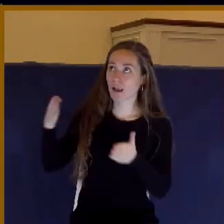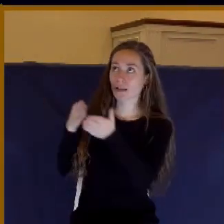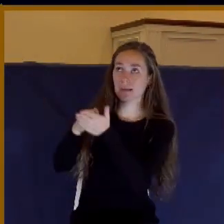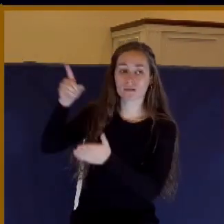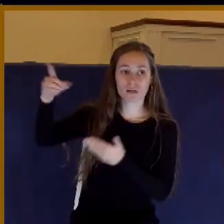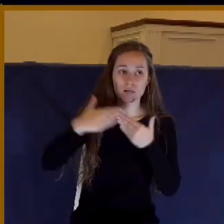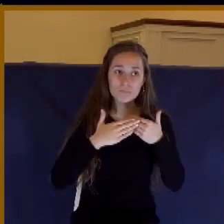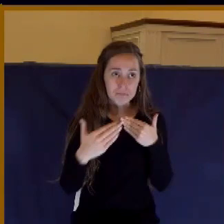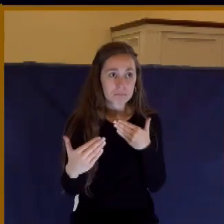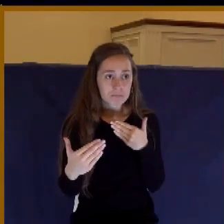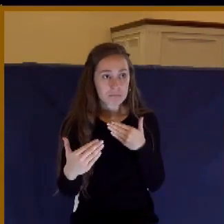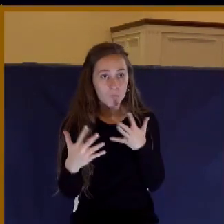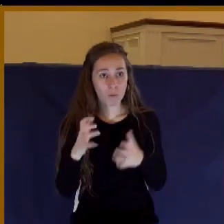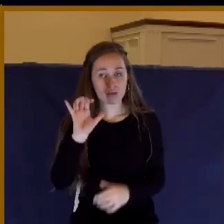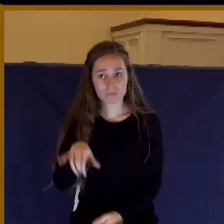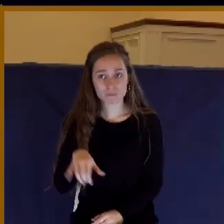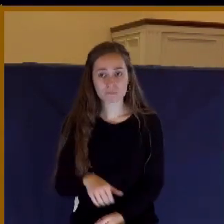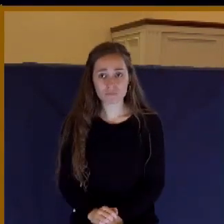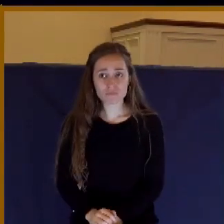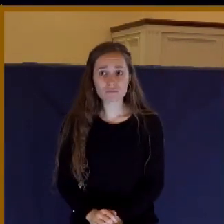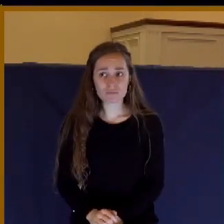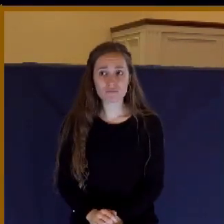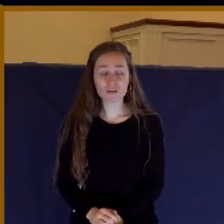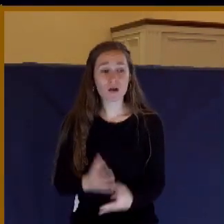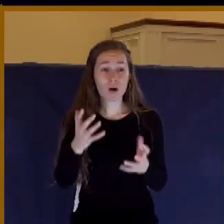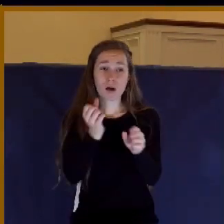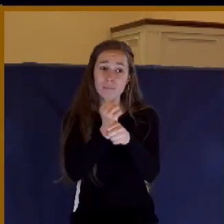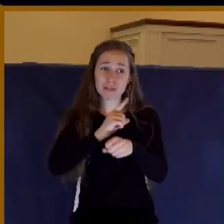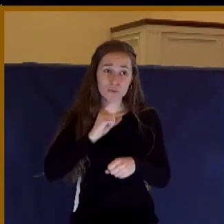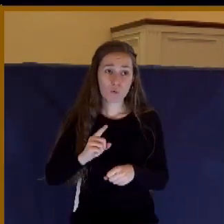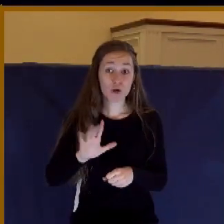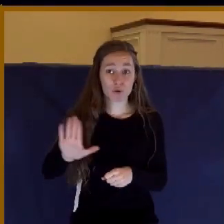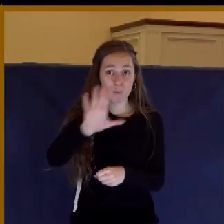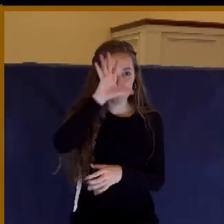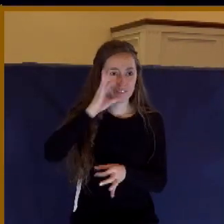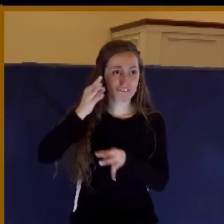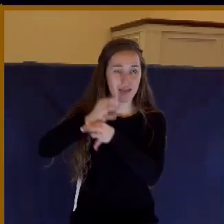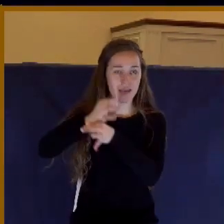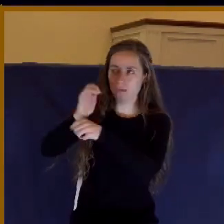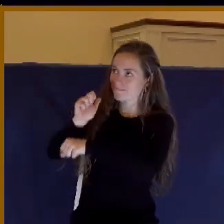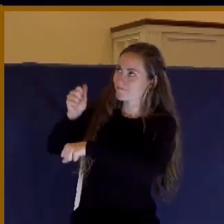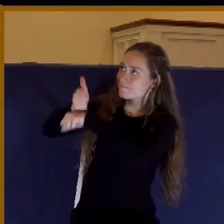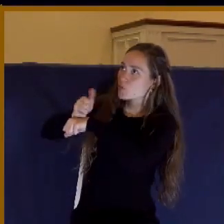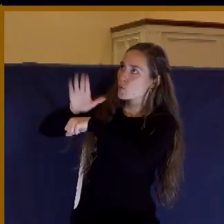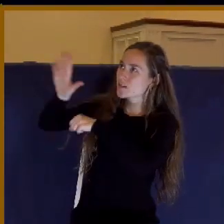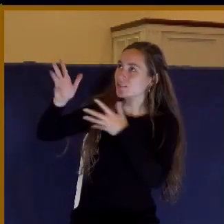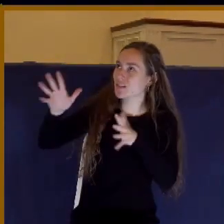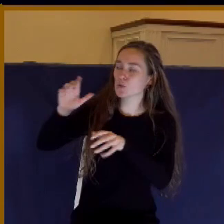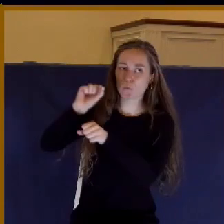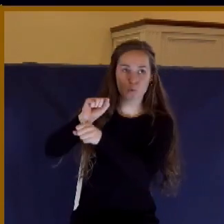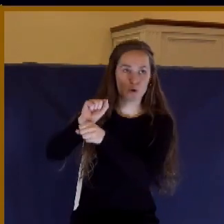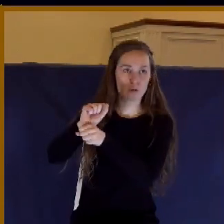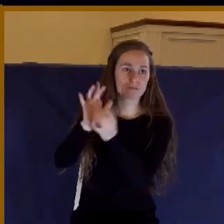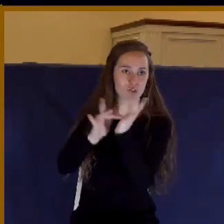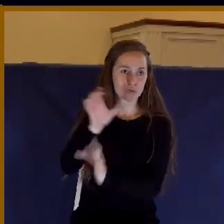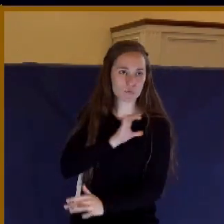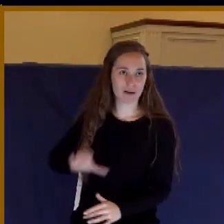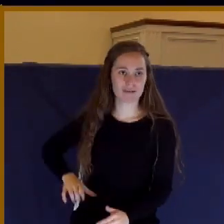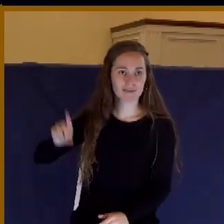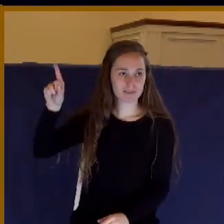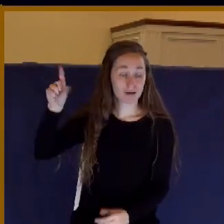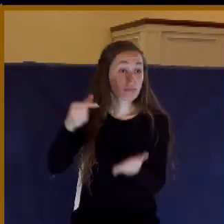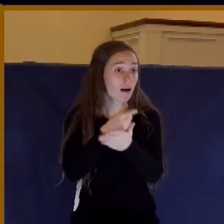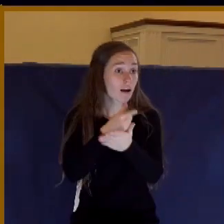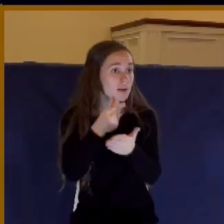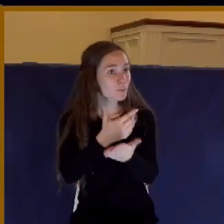but that you have put your faith in the finished work of Jesus Christ. The gospel is good news, but it's only good news